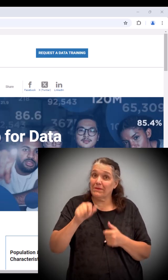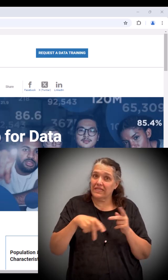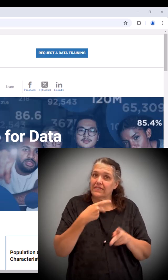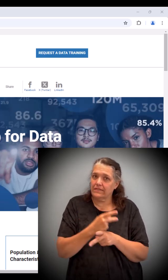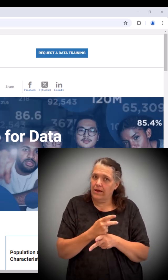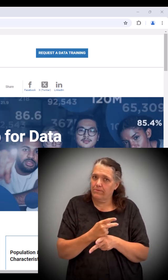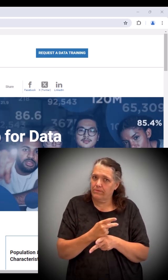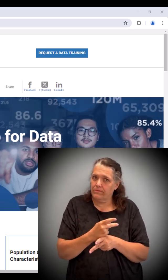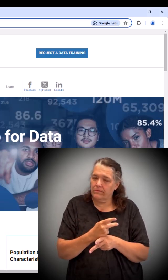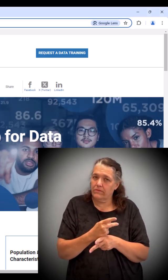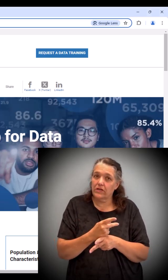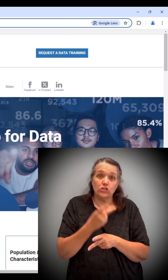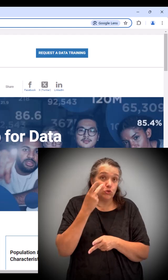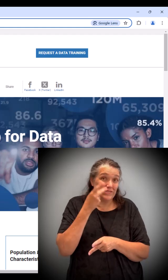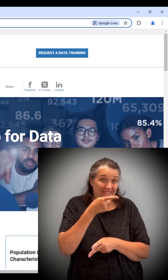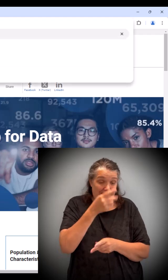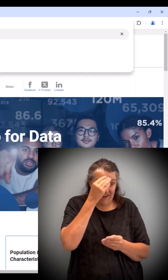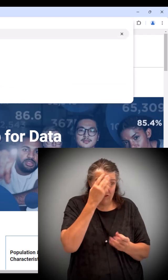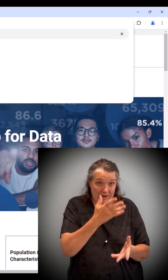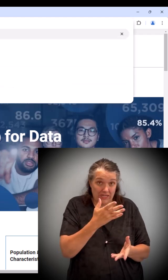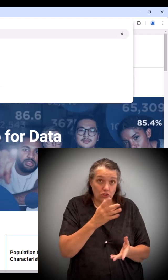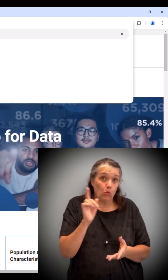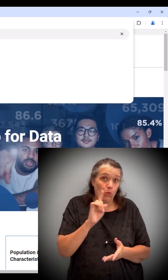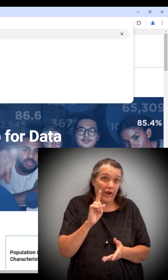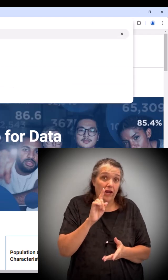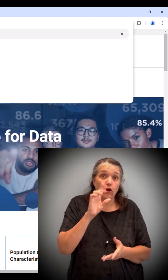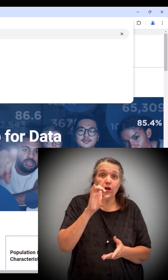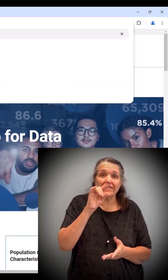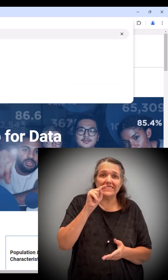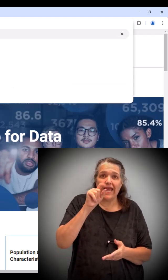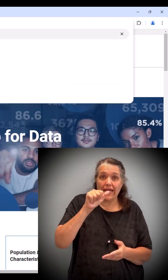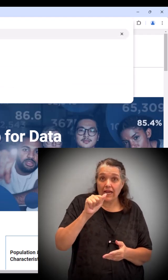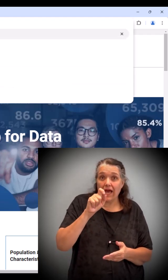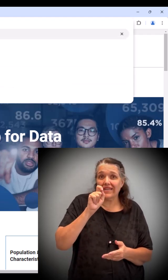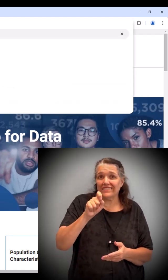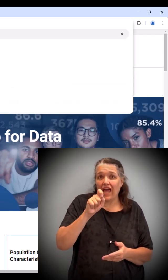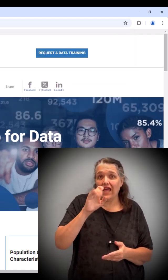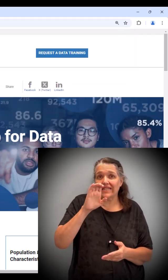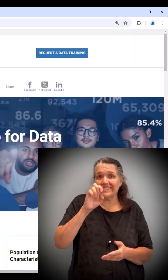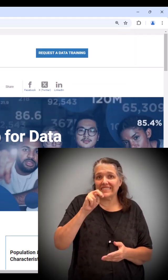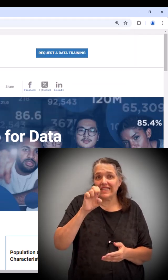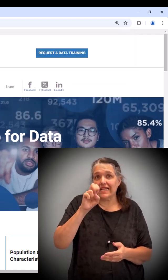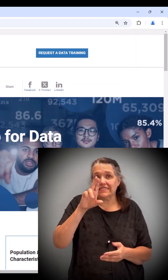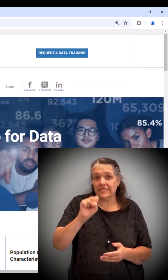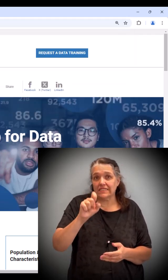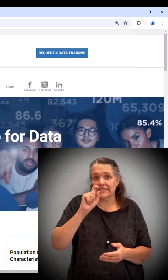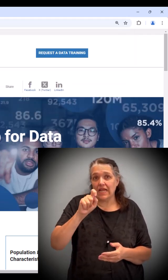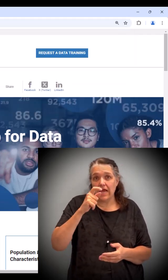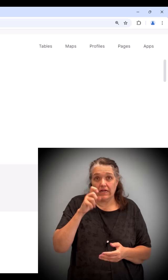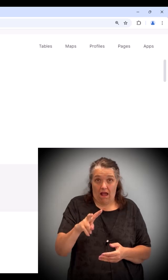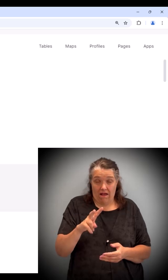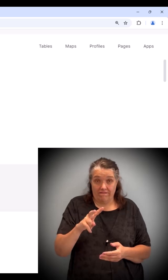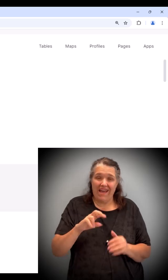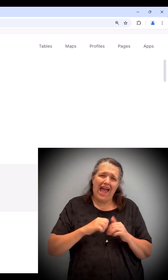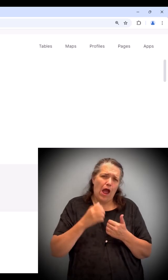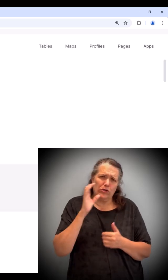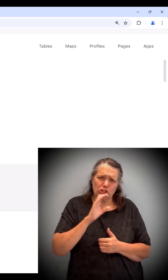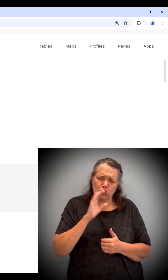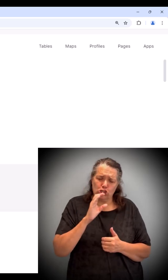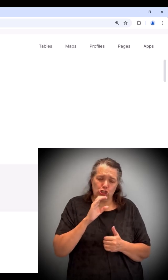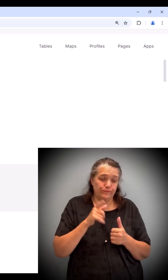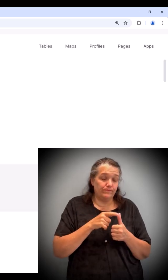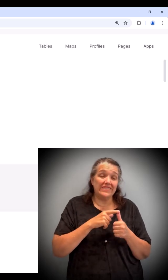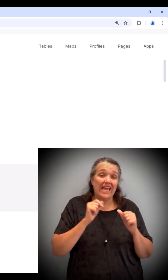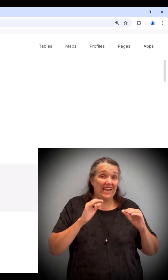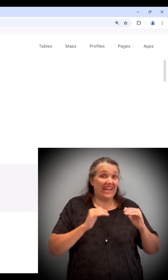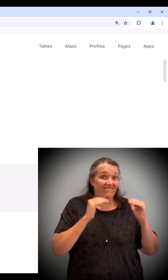To get these data, go to data.census.gov. We can begin our search by either using the advanced